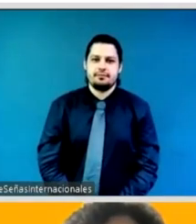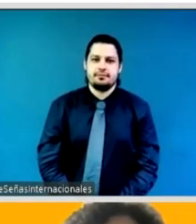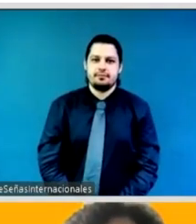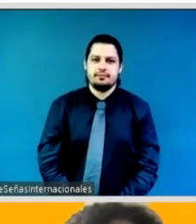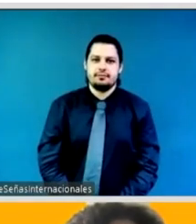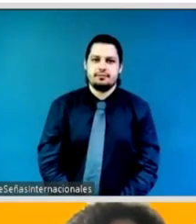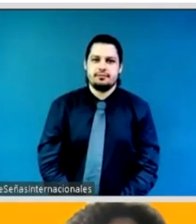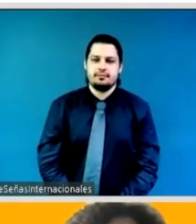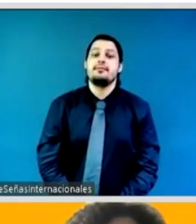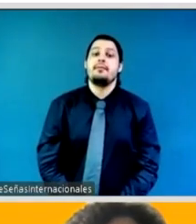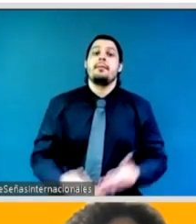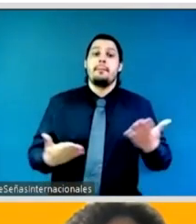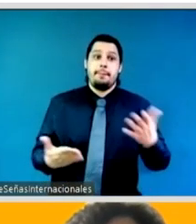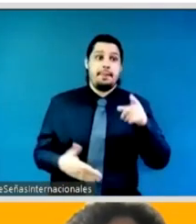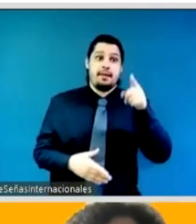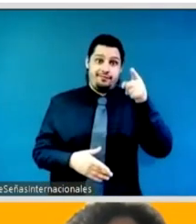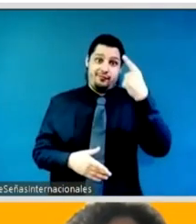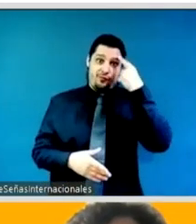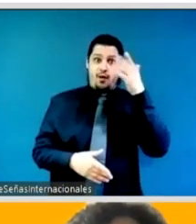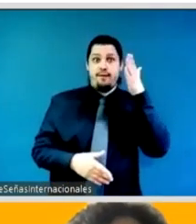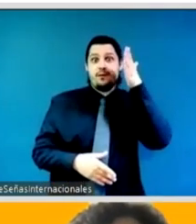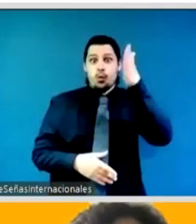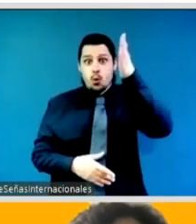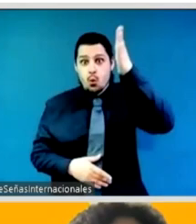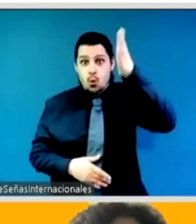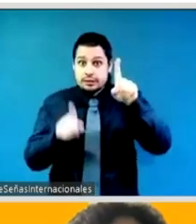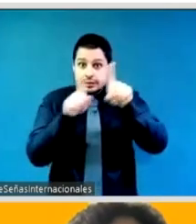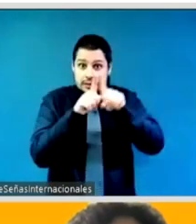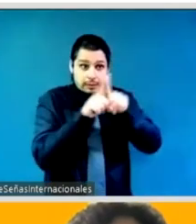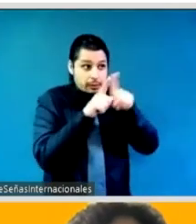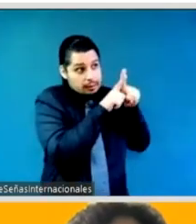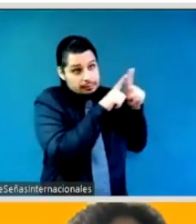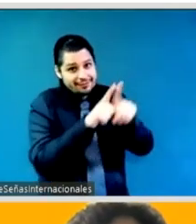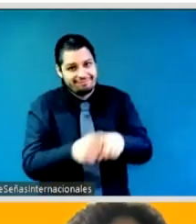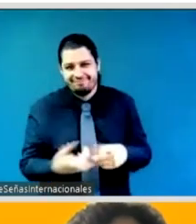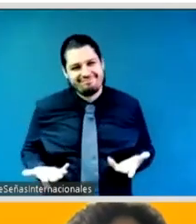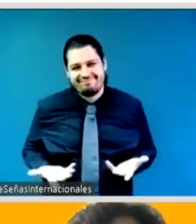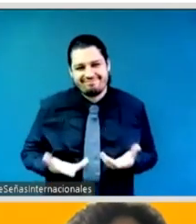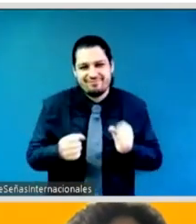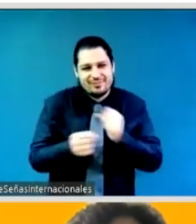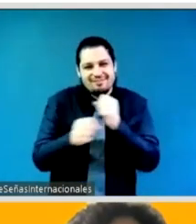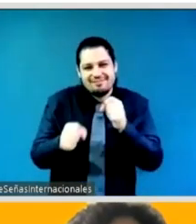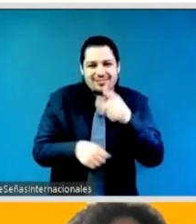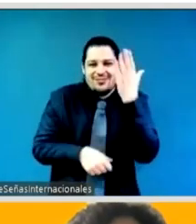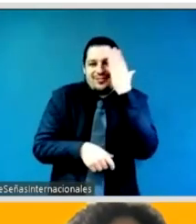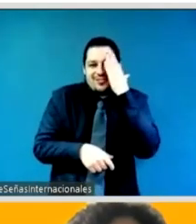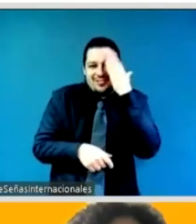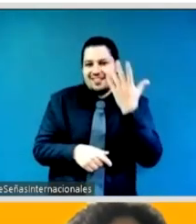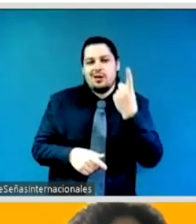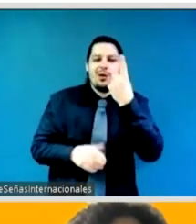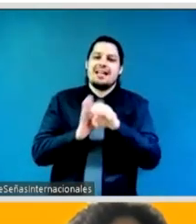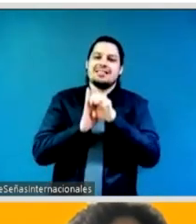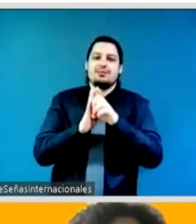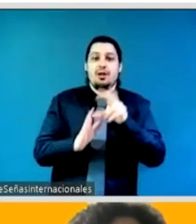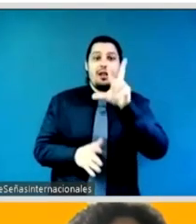130 years to achieve gender parity is a very long time so we need to accelerate we need to go fast and i think what the